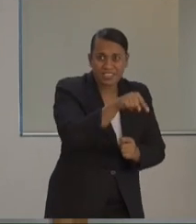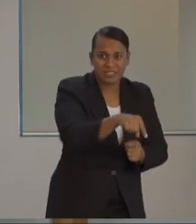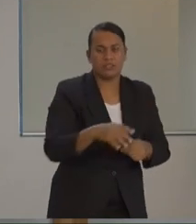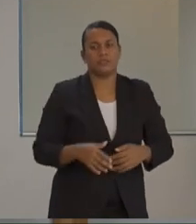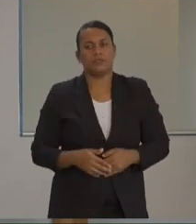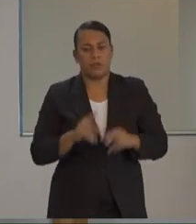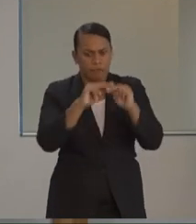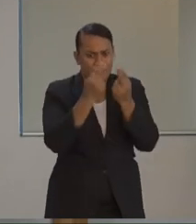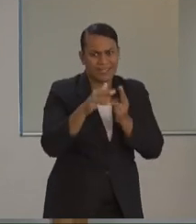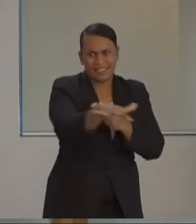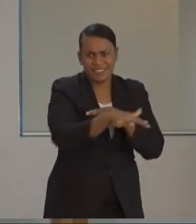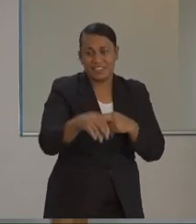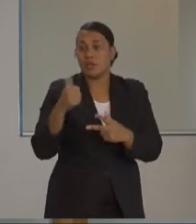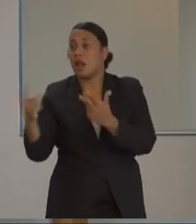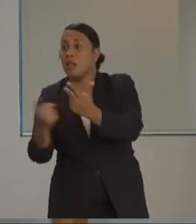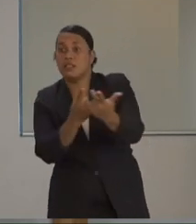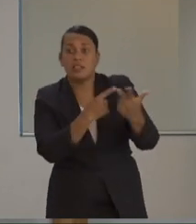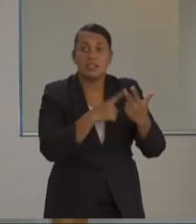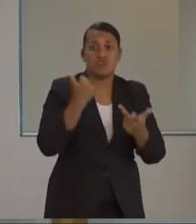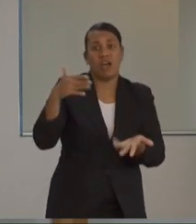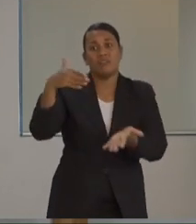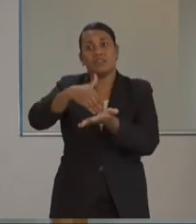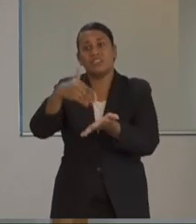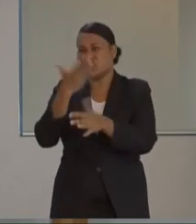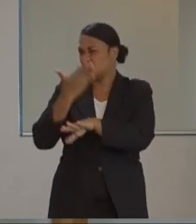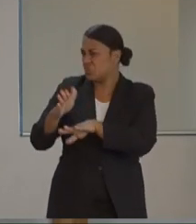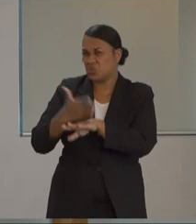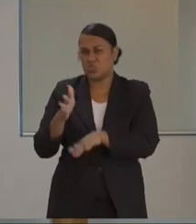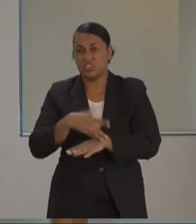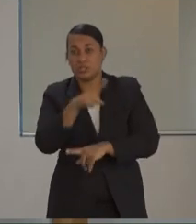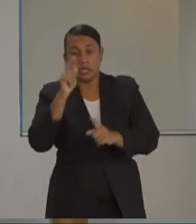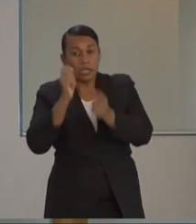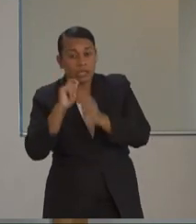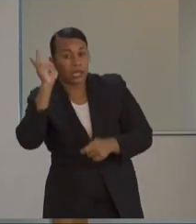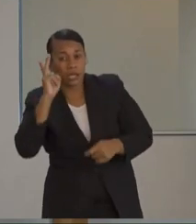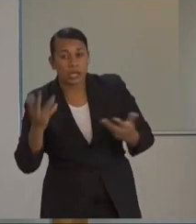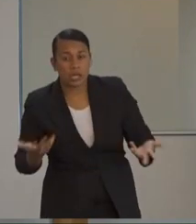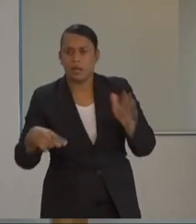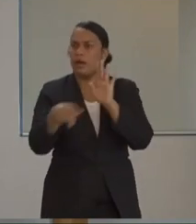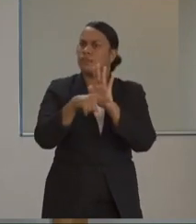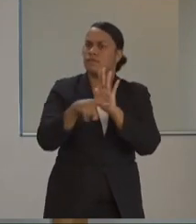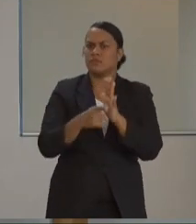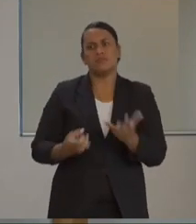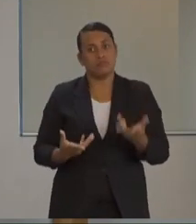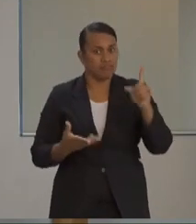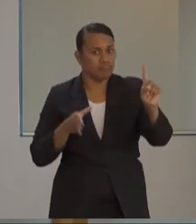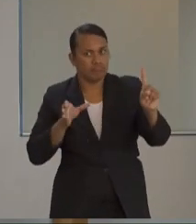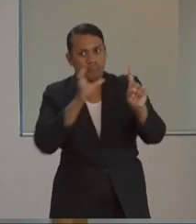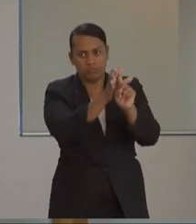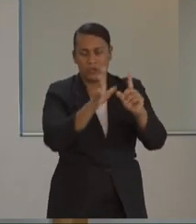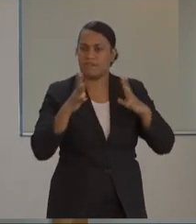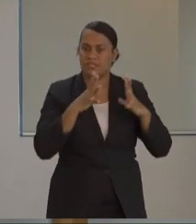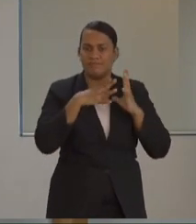important cases and the close contacts that we are releasing, because they have been negative. So we have been able to test them because